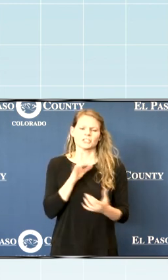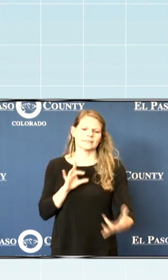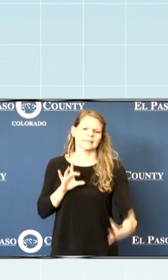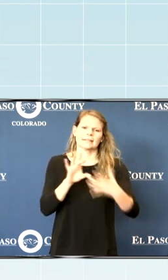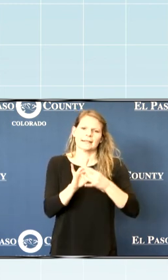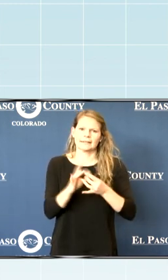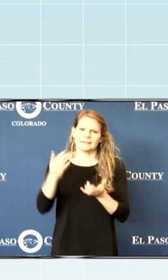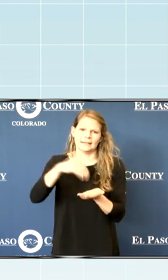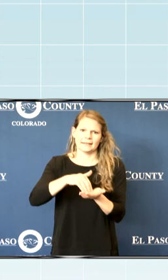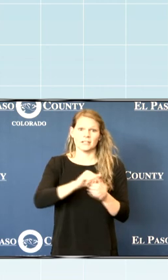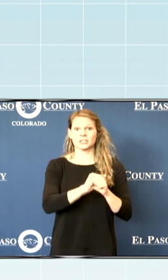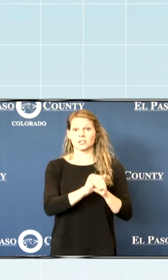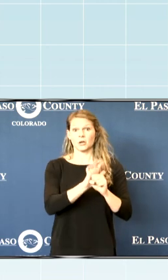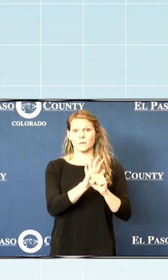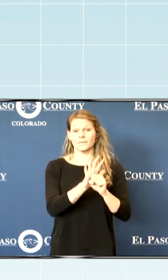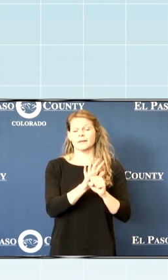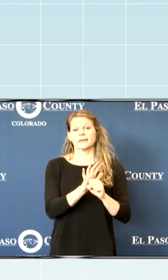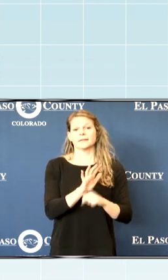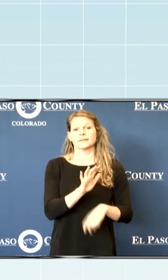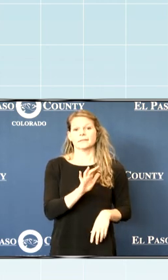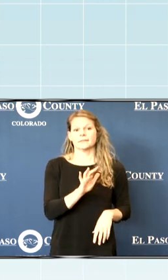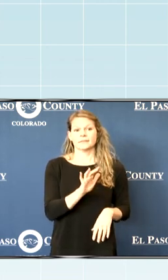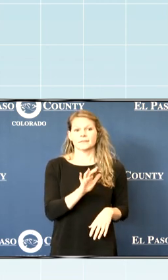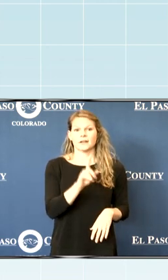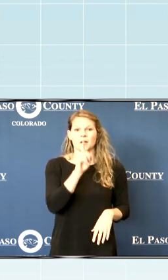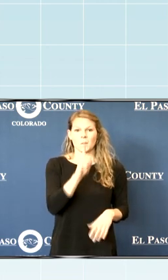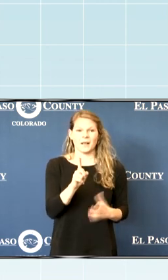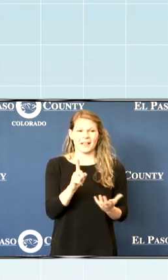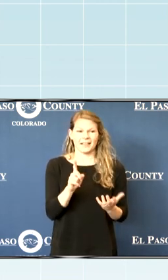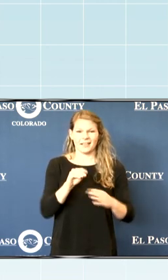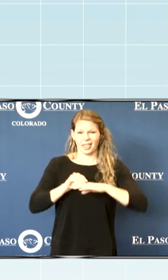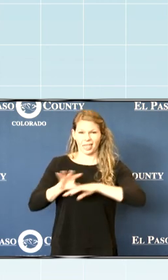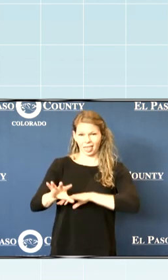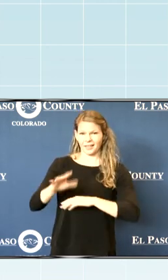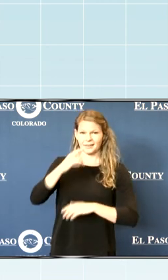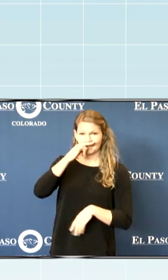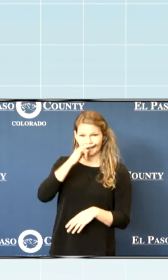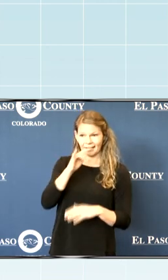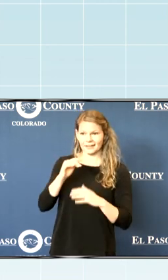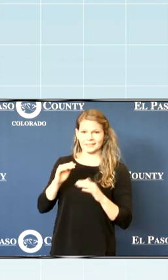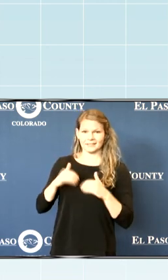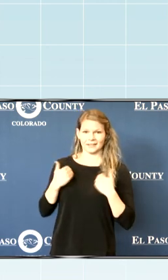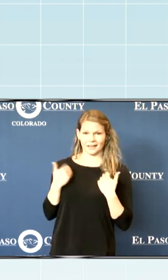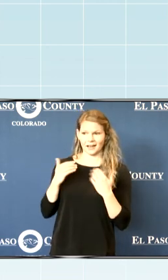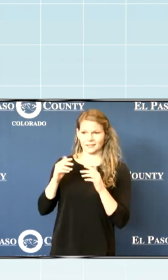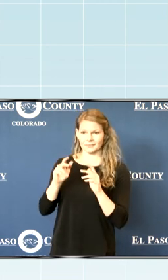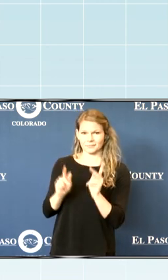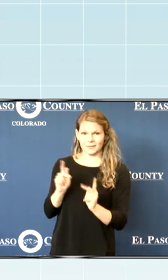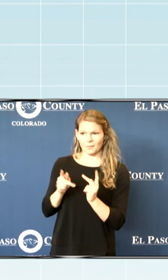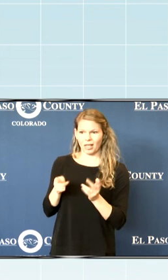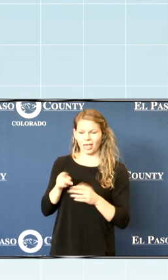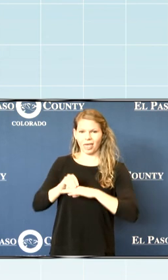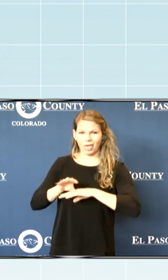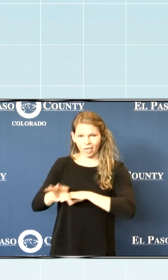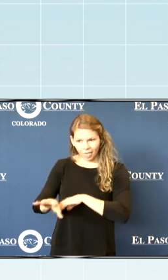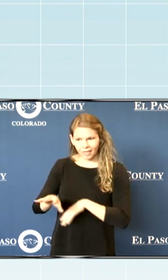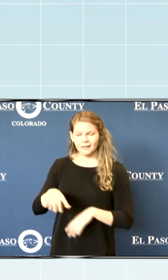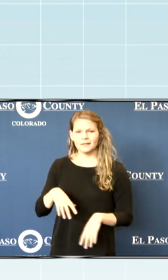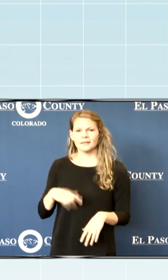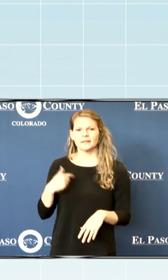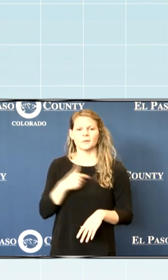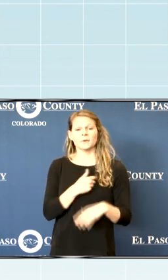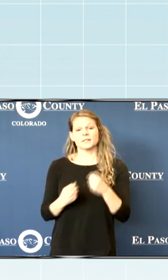issues around COVID have displaced our young people. And for the club in particular, it's been exceptionally challenging because we support